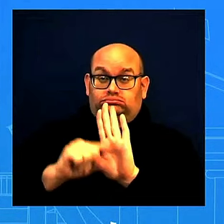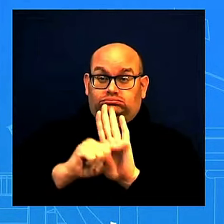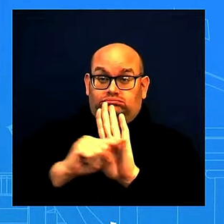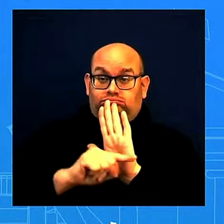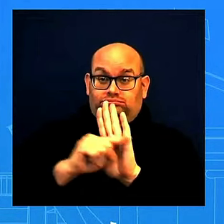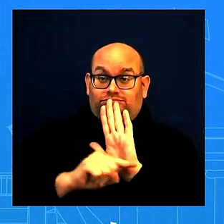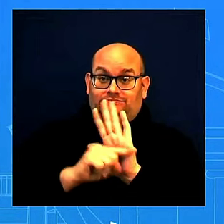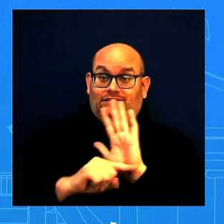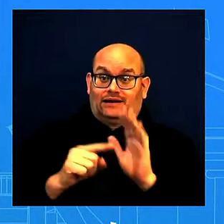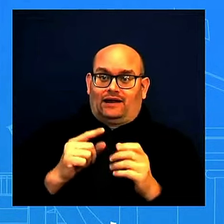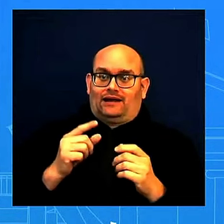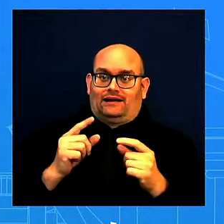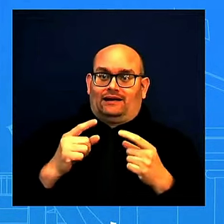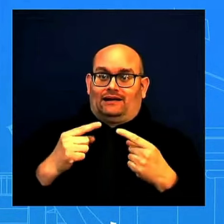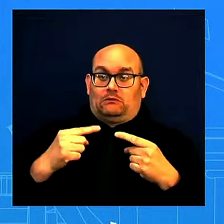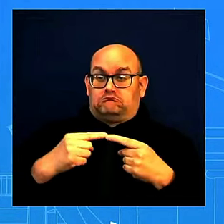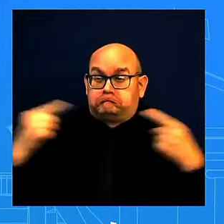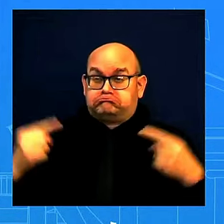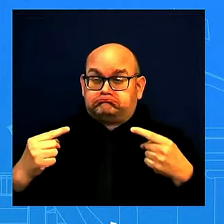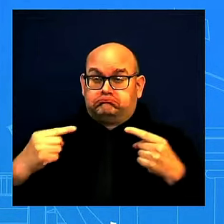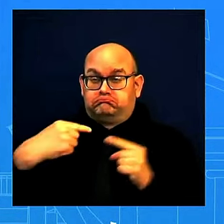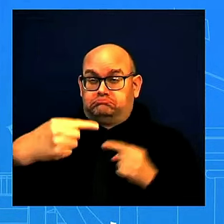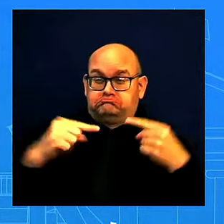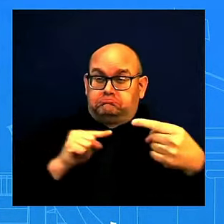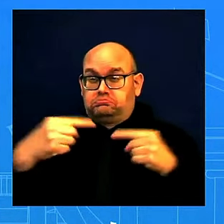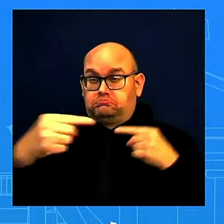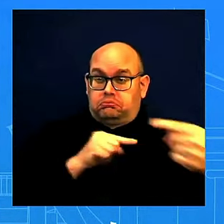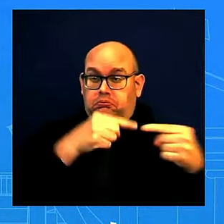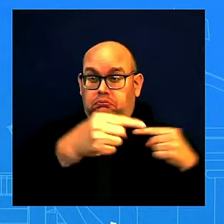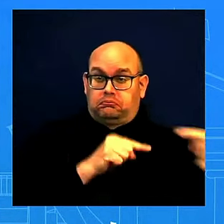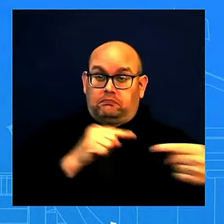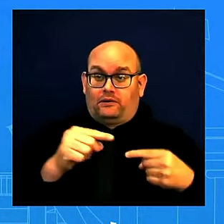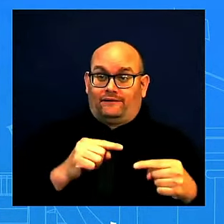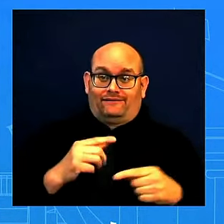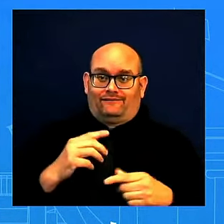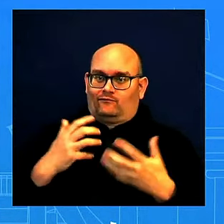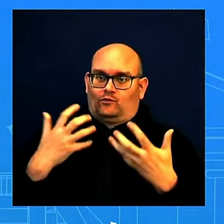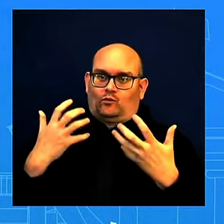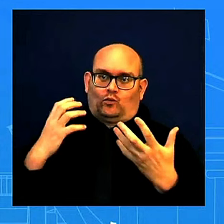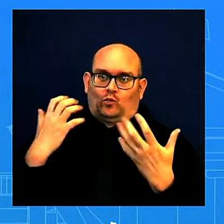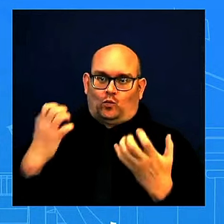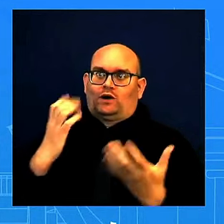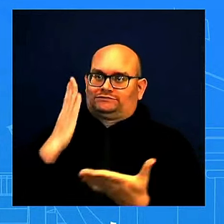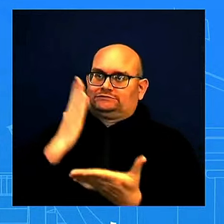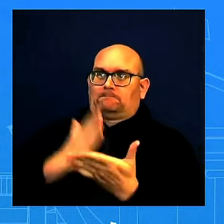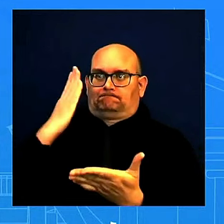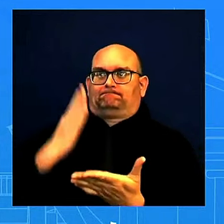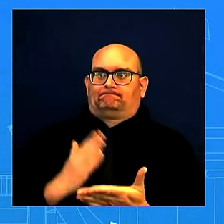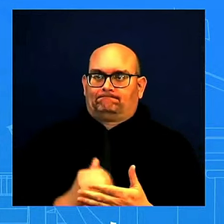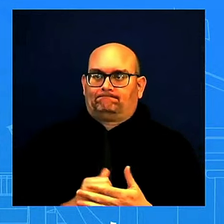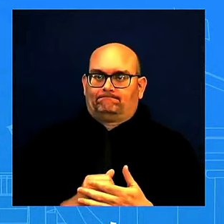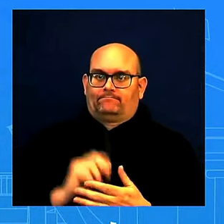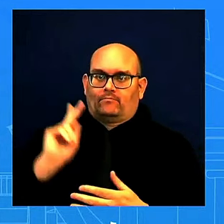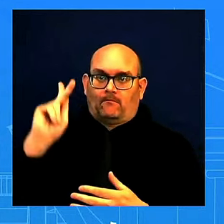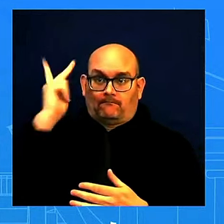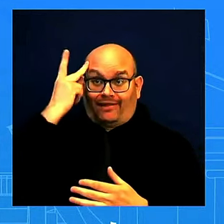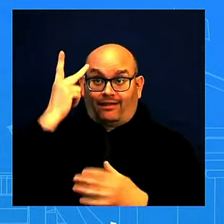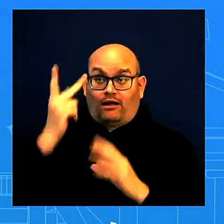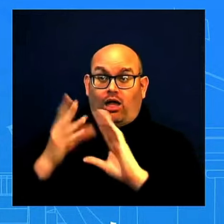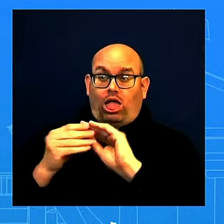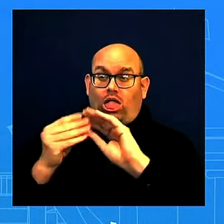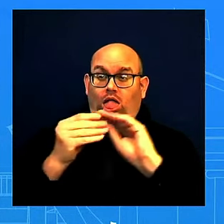And, look, we're going to continue to condemn any type of political rhetoric in that way, in that vein.